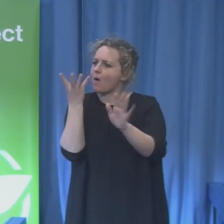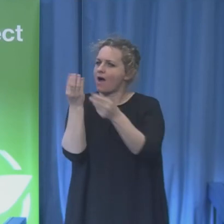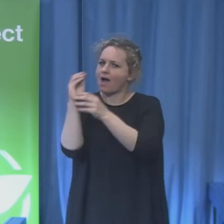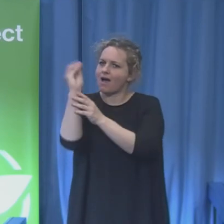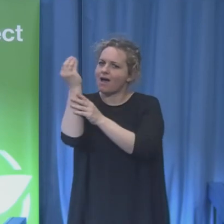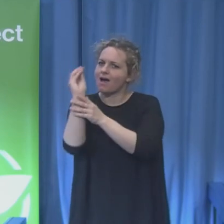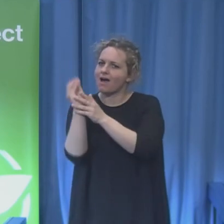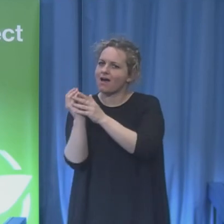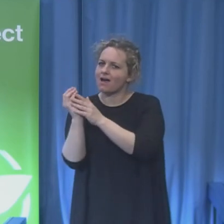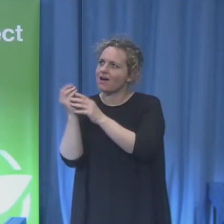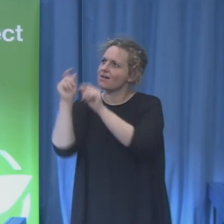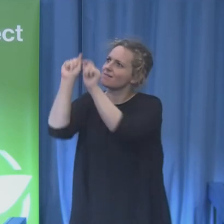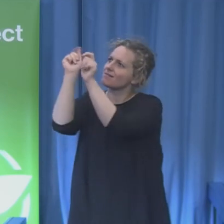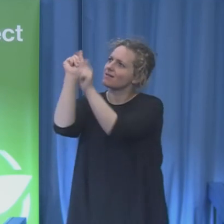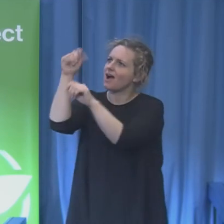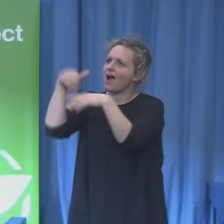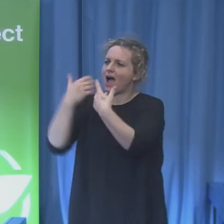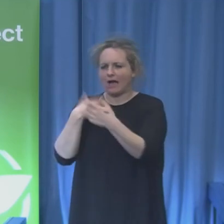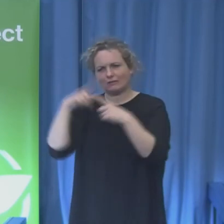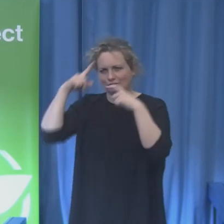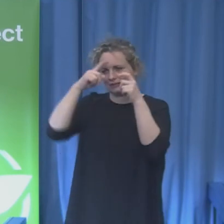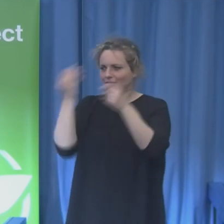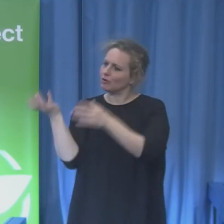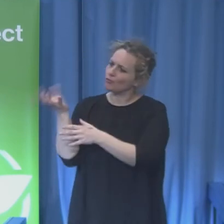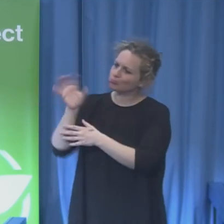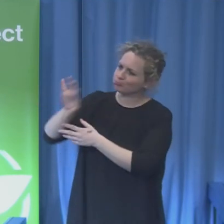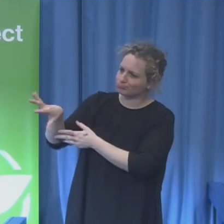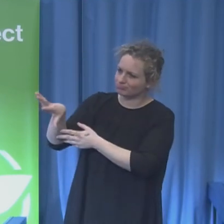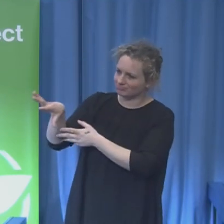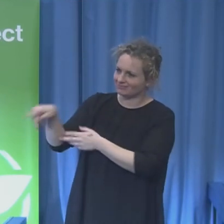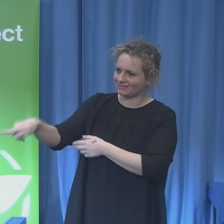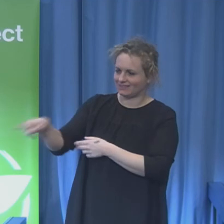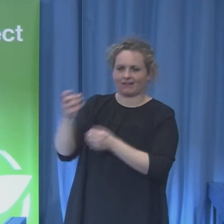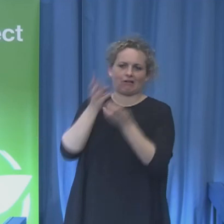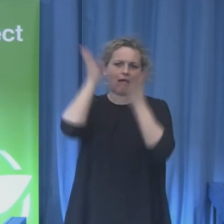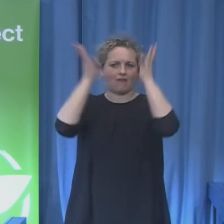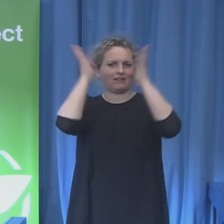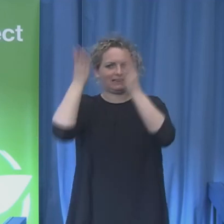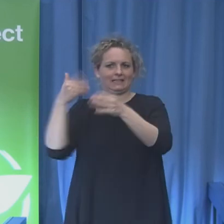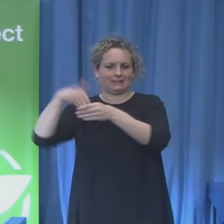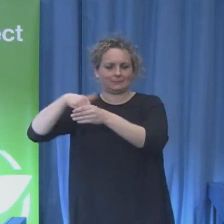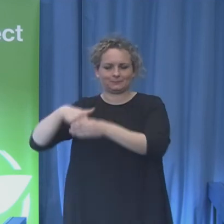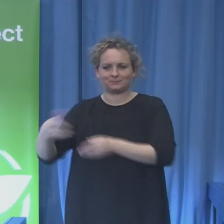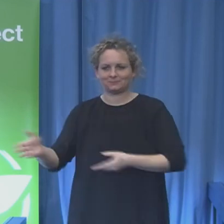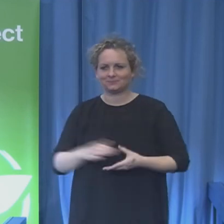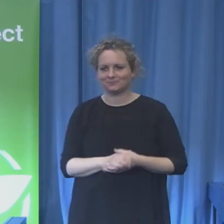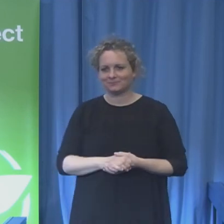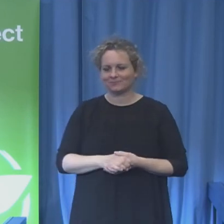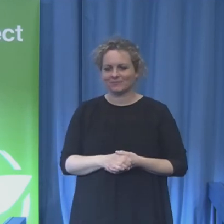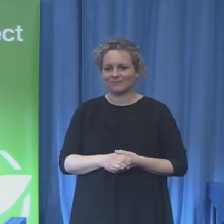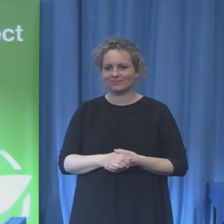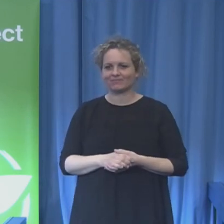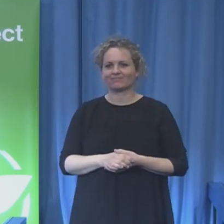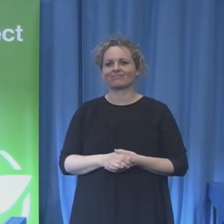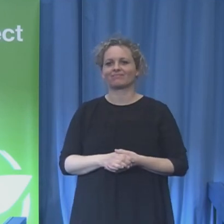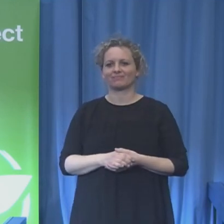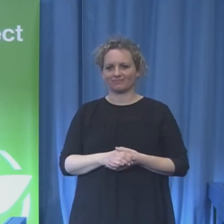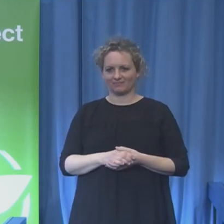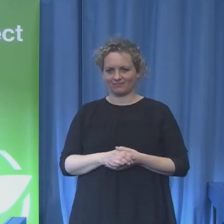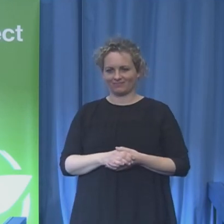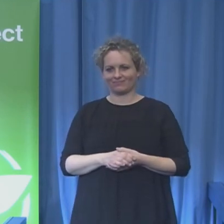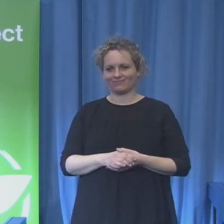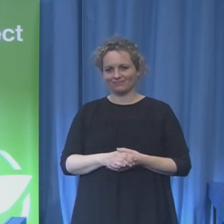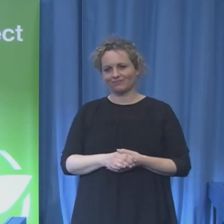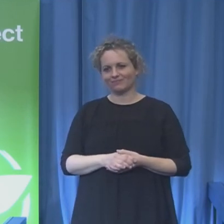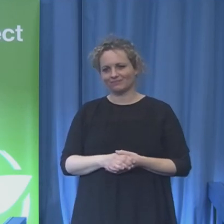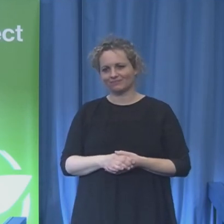I think the main message was we need more neurodivergent people in arts. Because